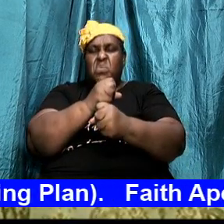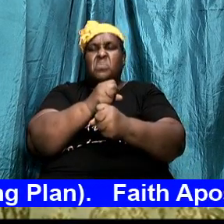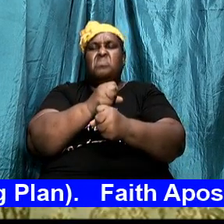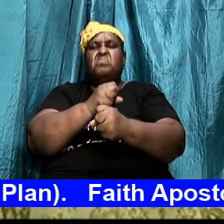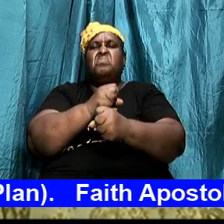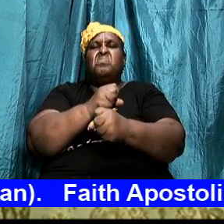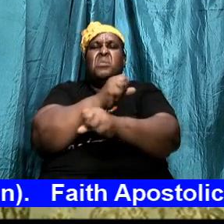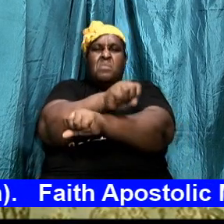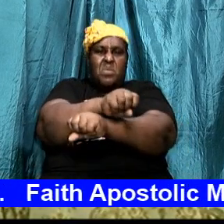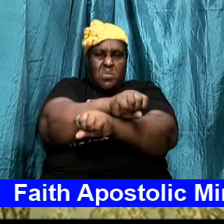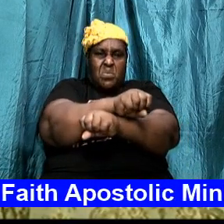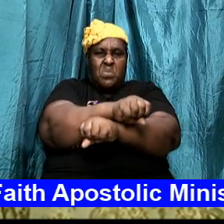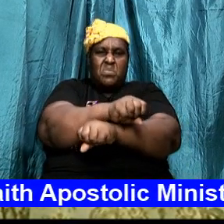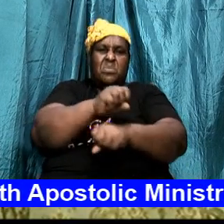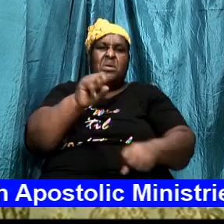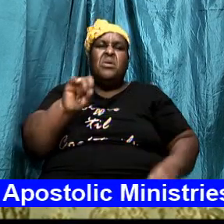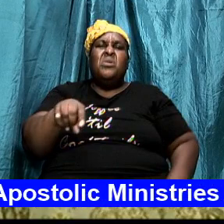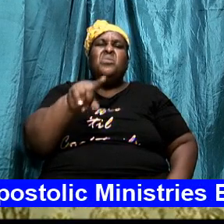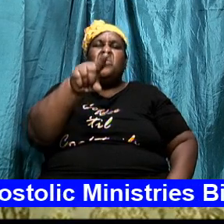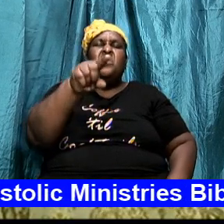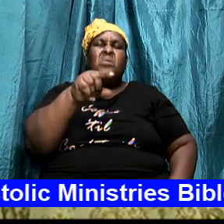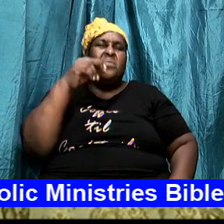that is the enemy